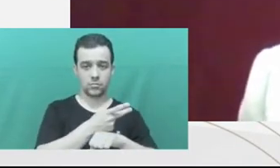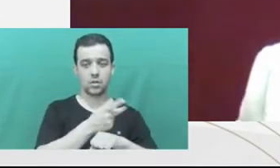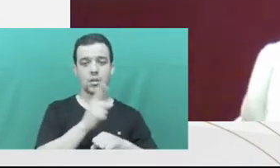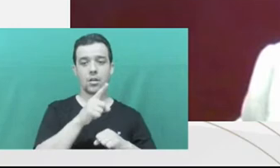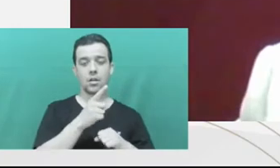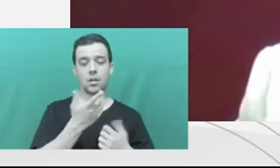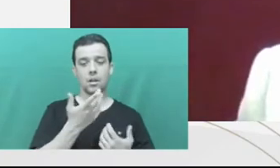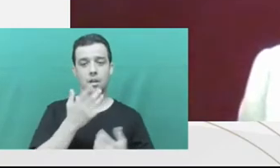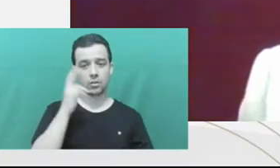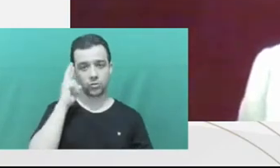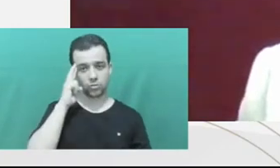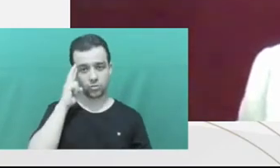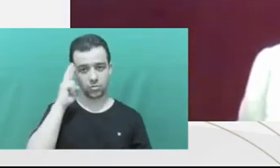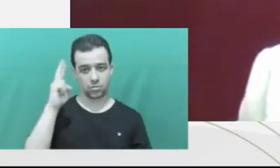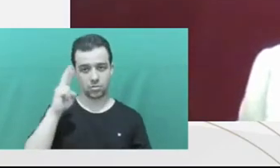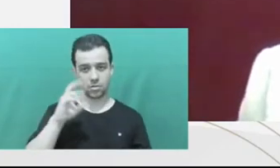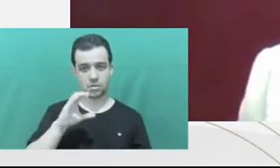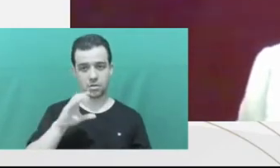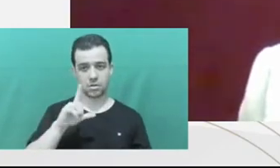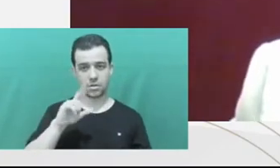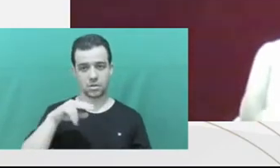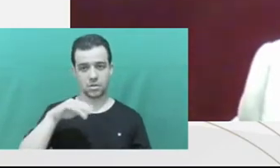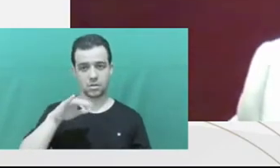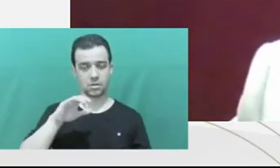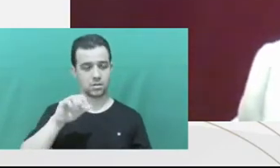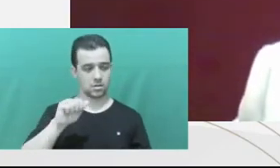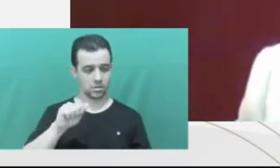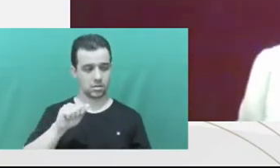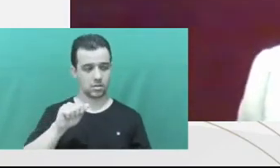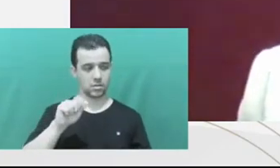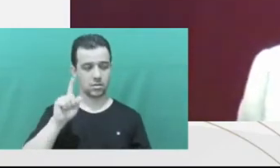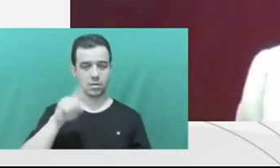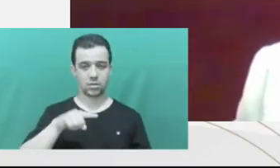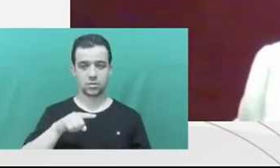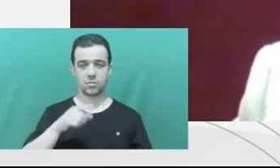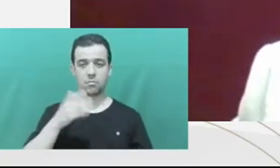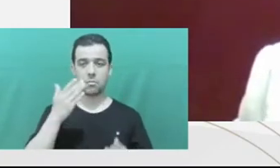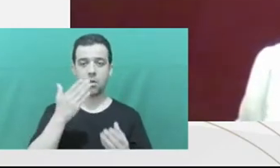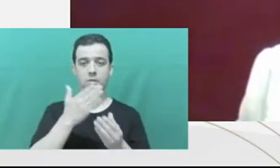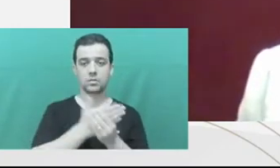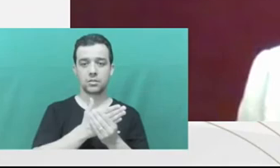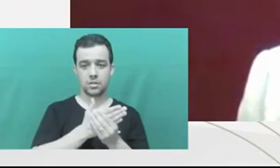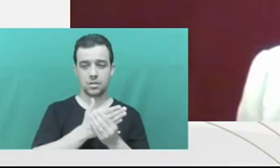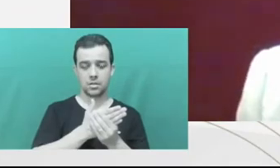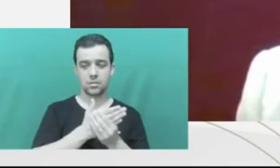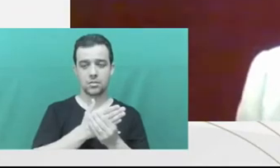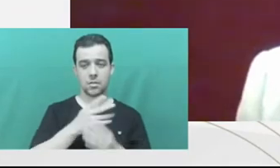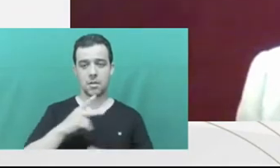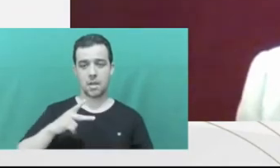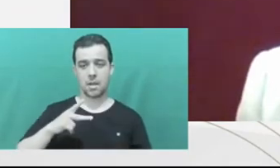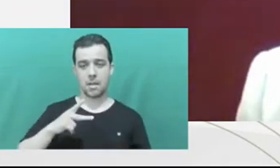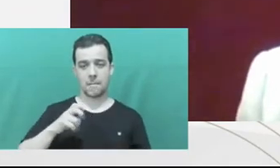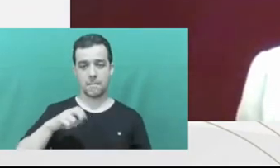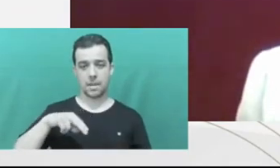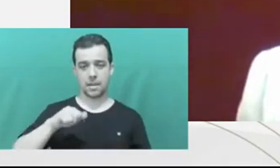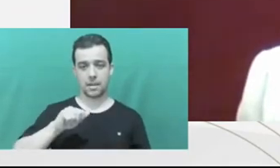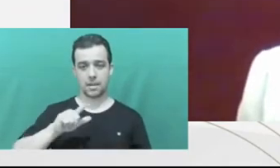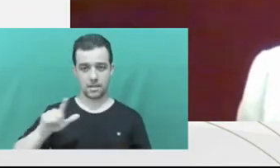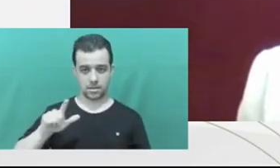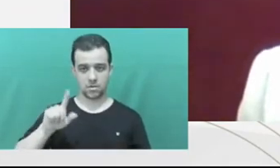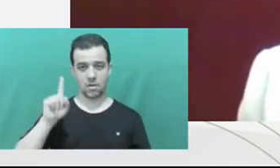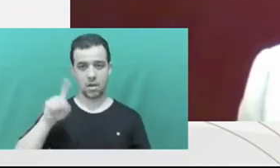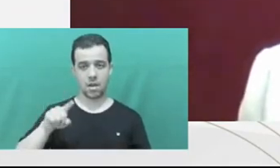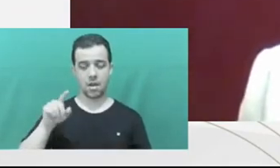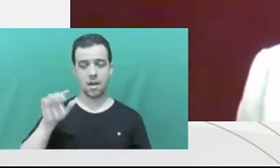is co-director of prosecution clinic, penal prosecution